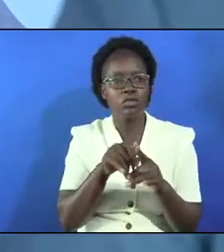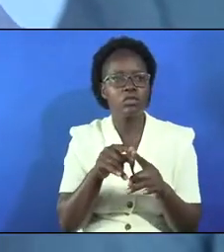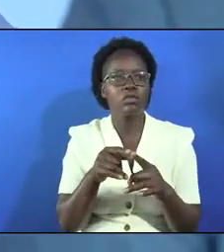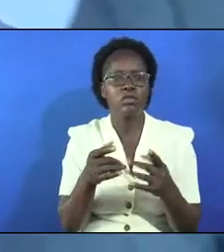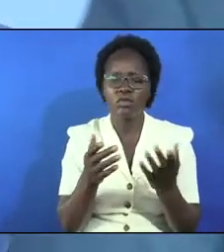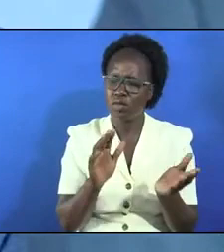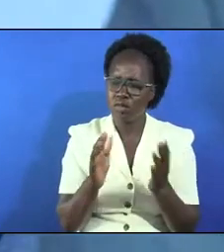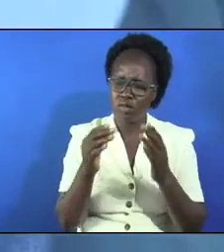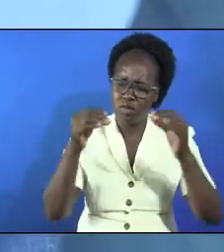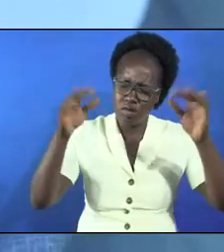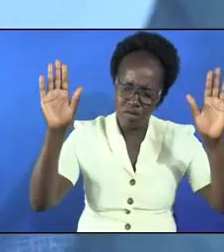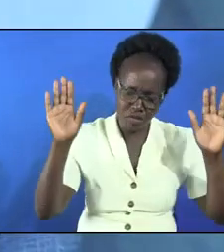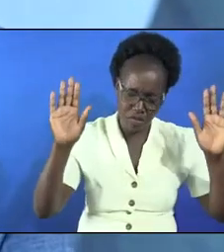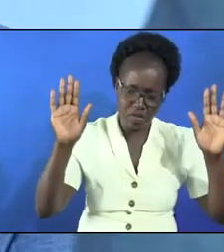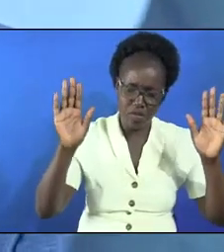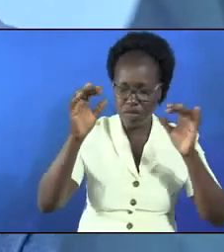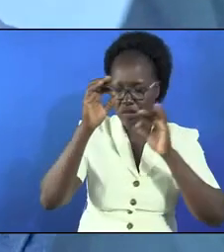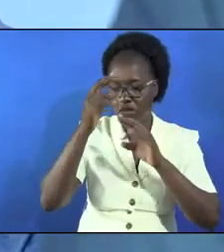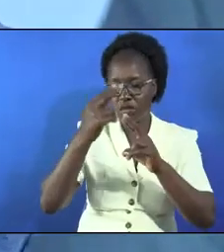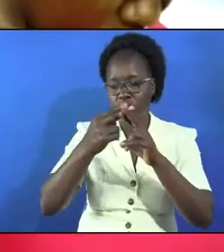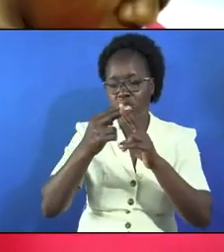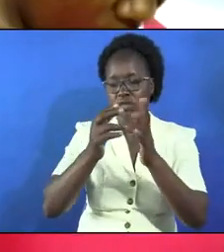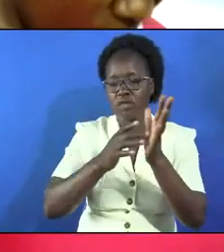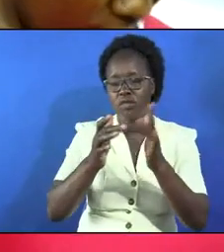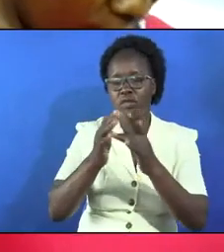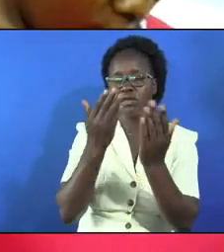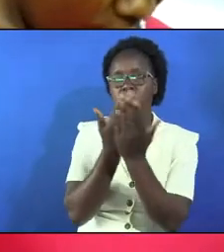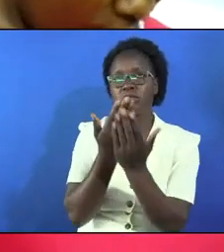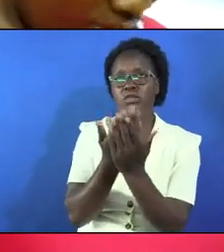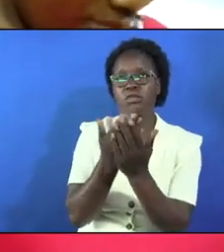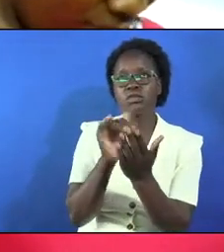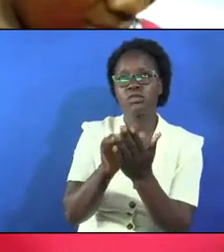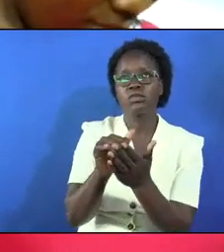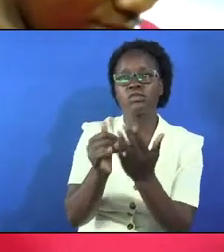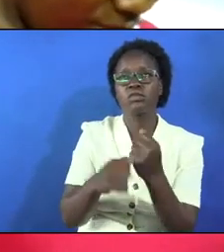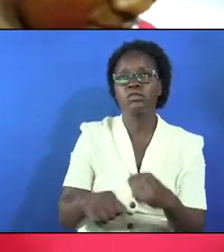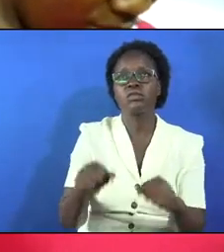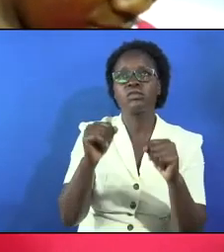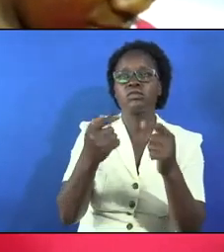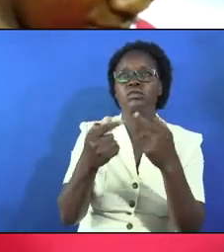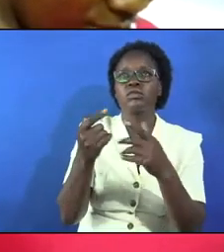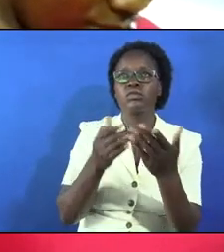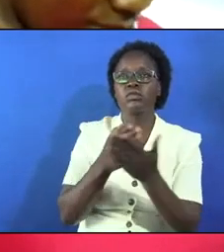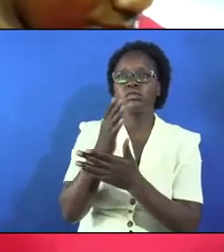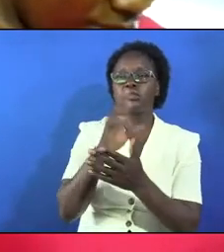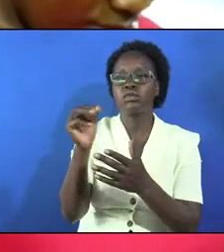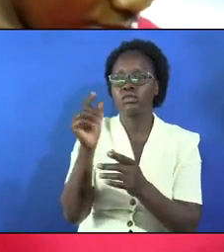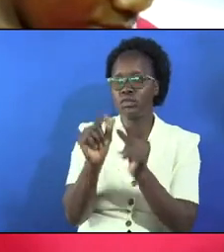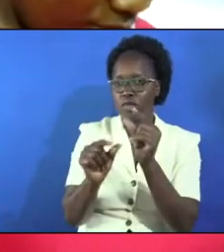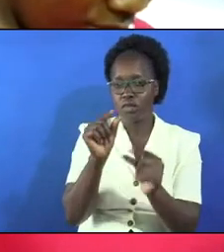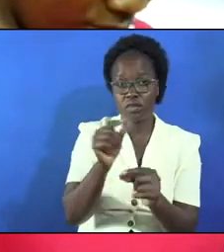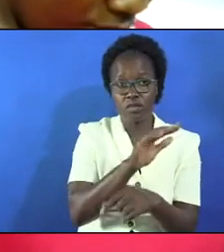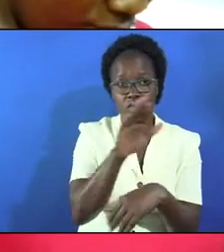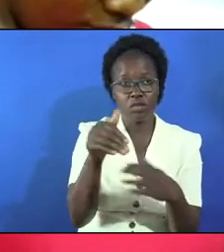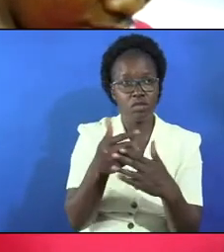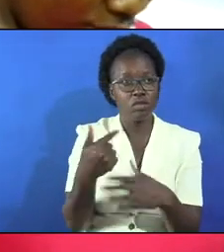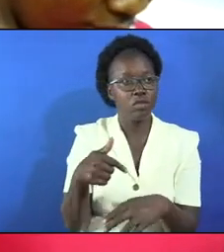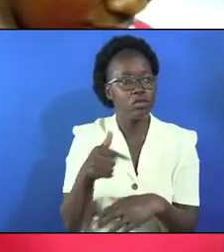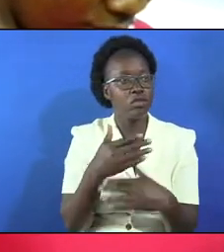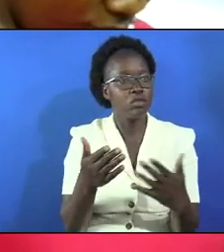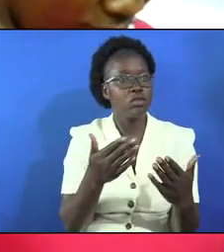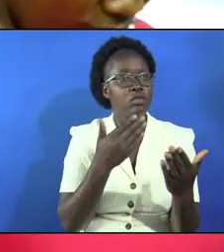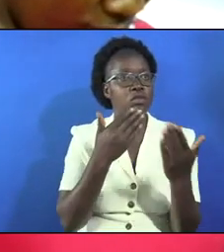are almost giving up father in the name of jesus we plead that you may be able to come through for each and every one of us